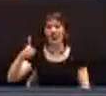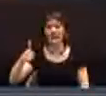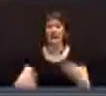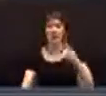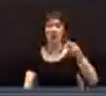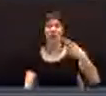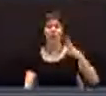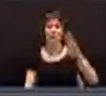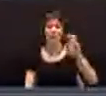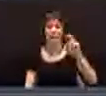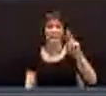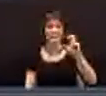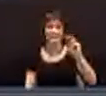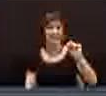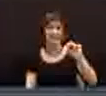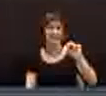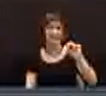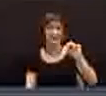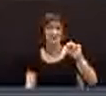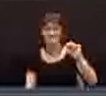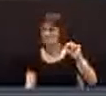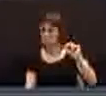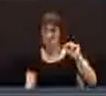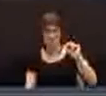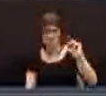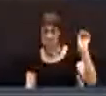Bronson. No?